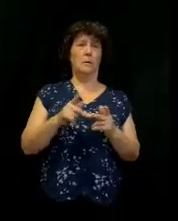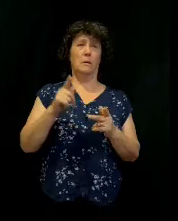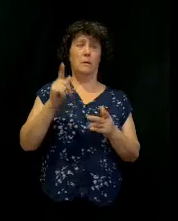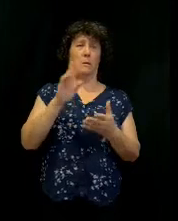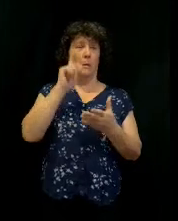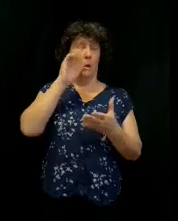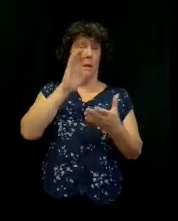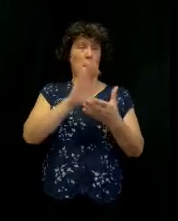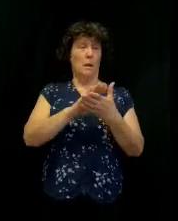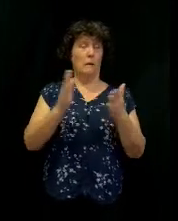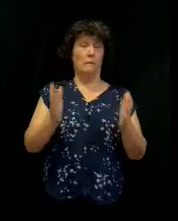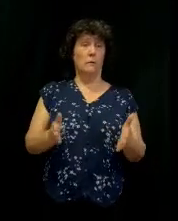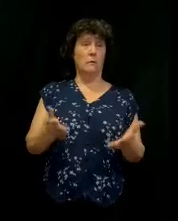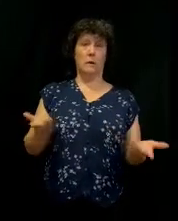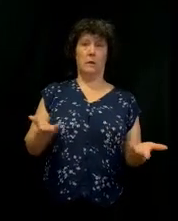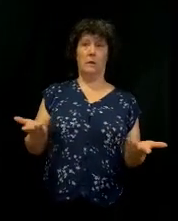there.